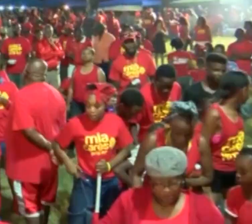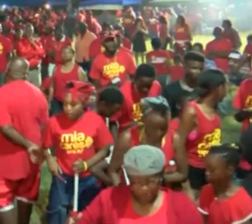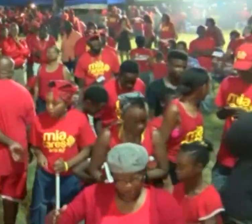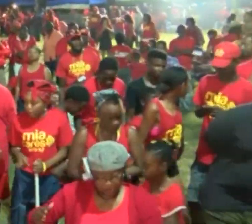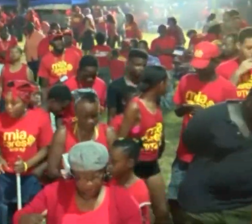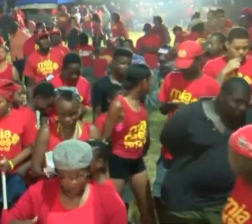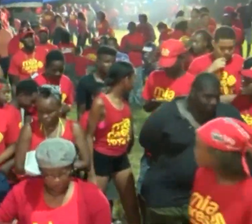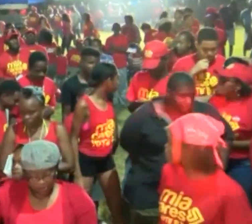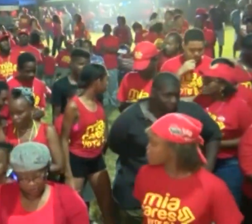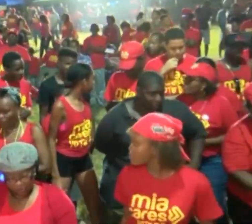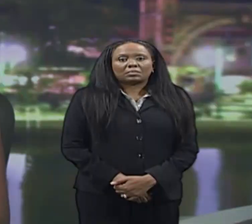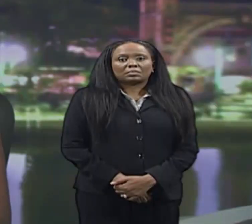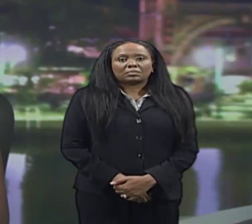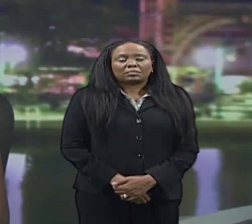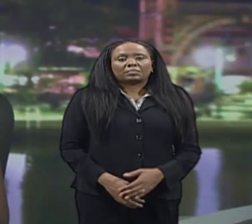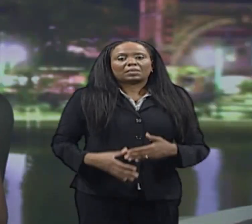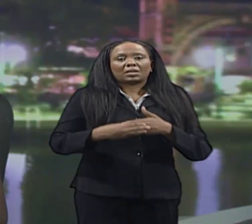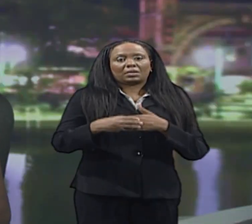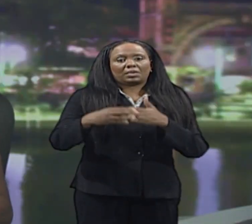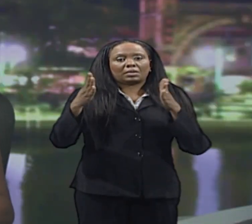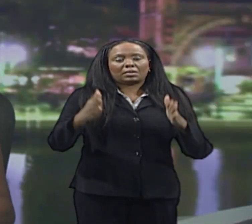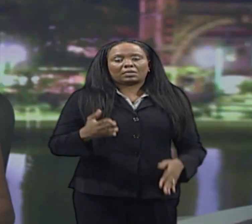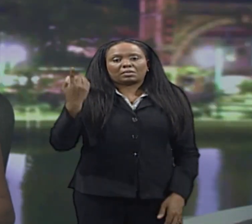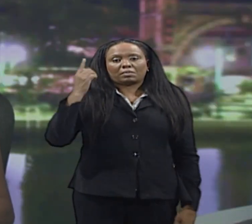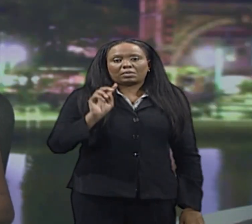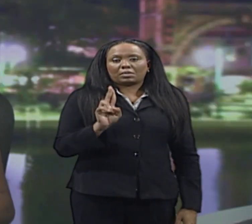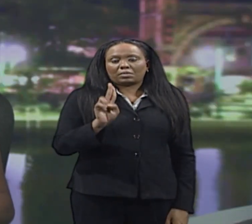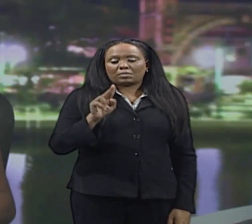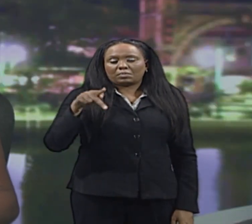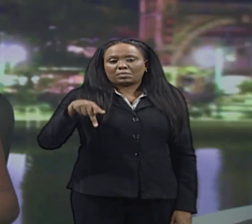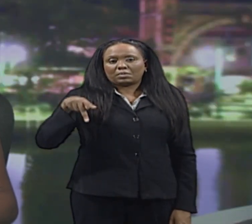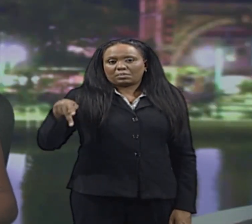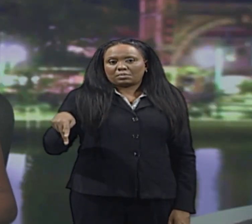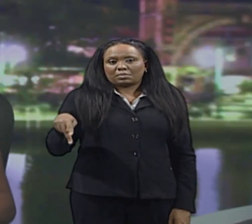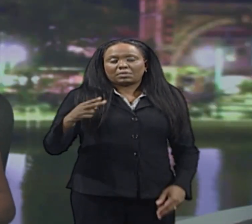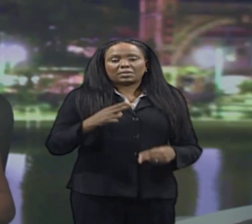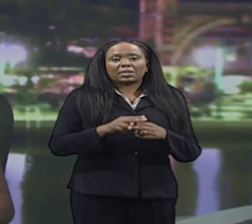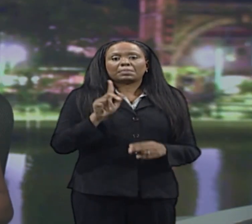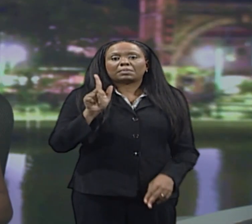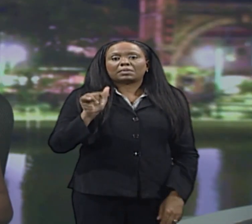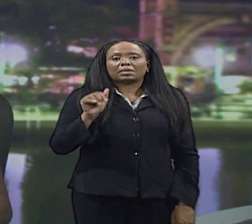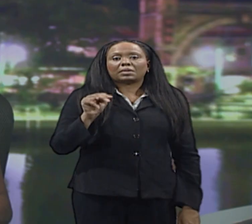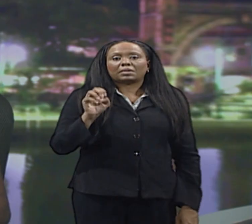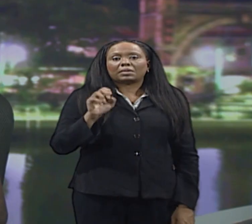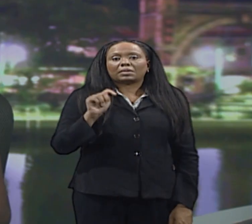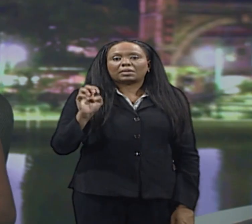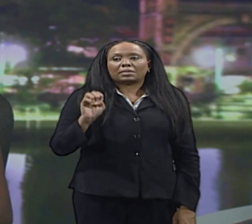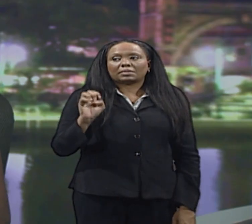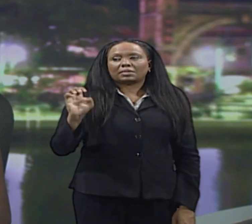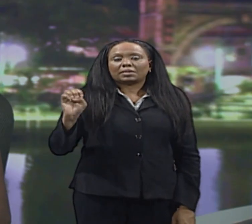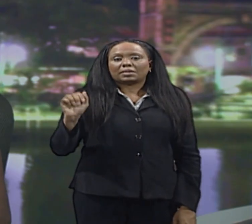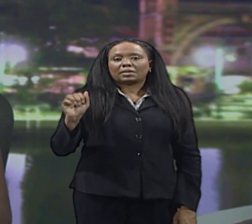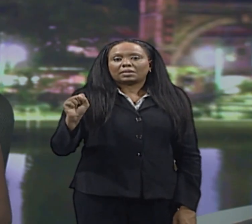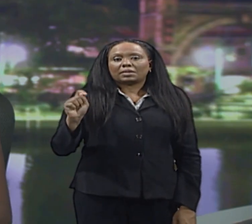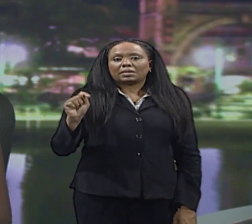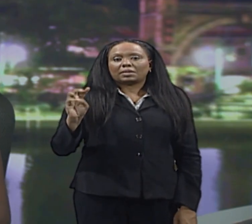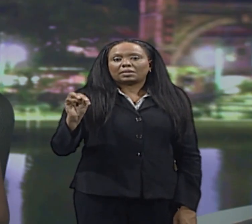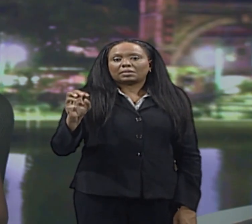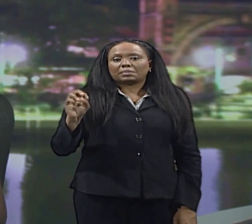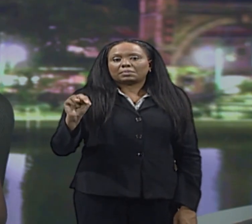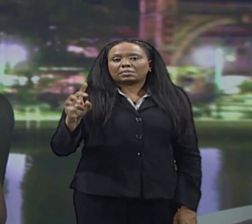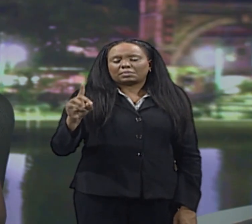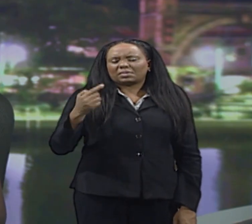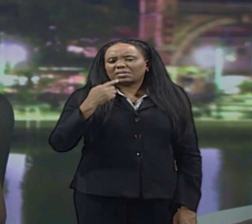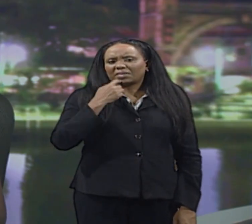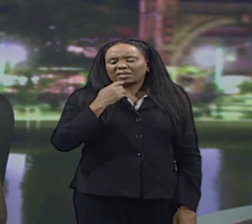CBC News. Leader of the United Progressive Party, Lynette Eastman, says her candidates are genuinely interested